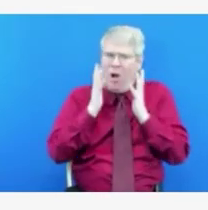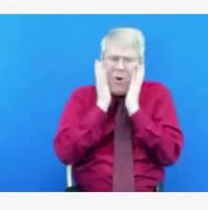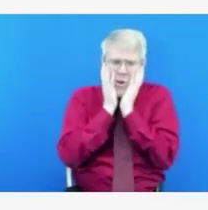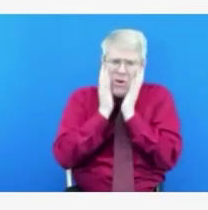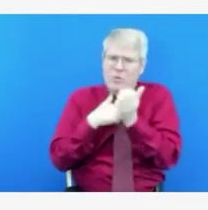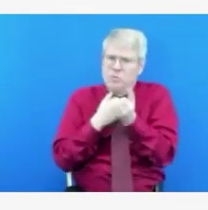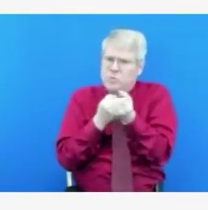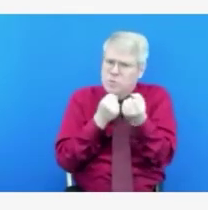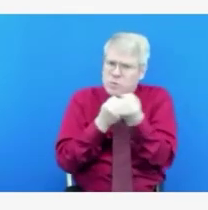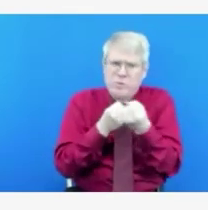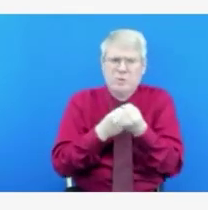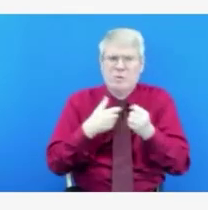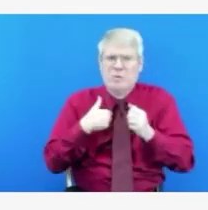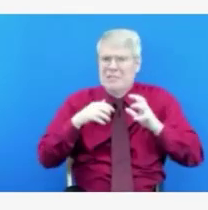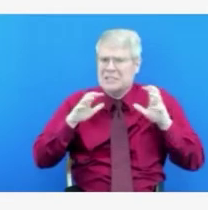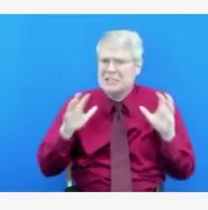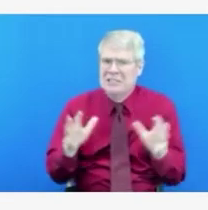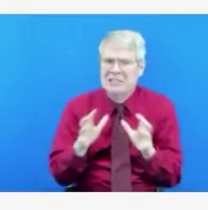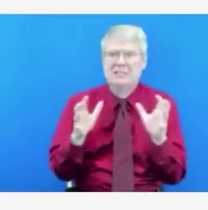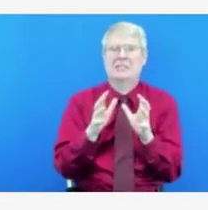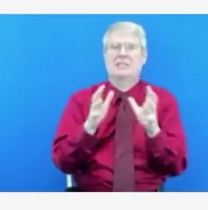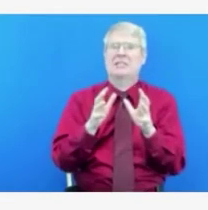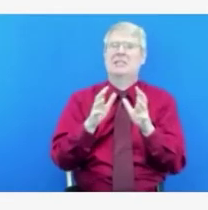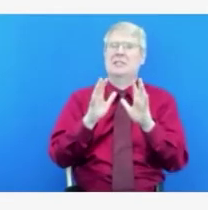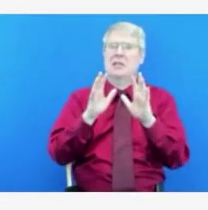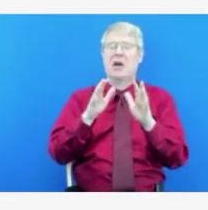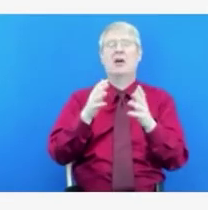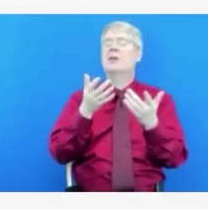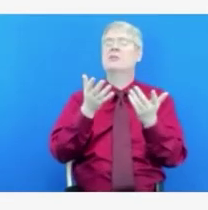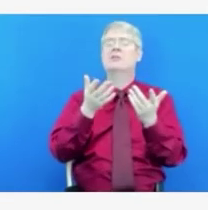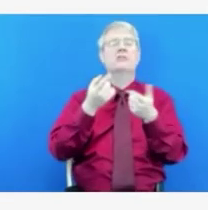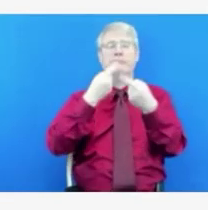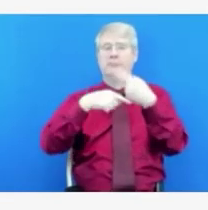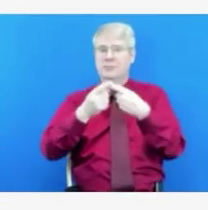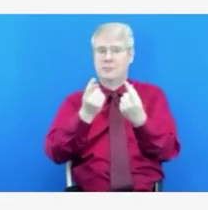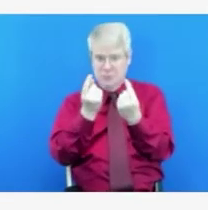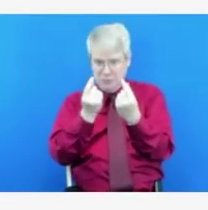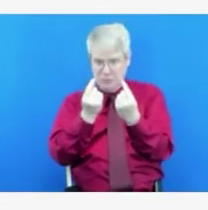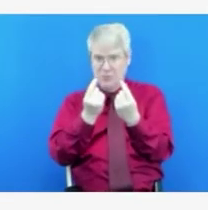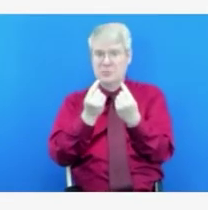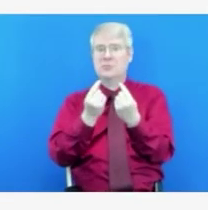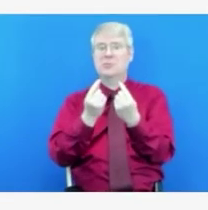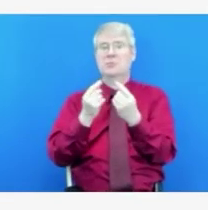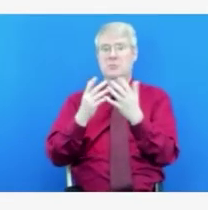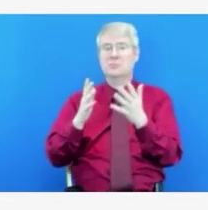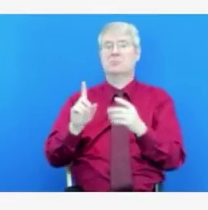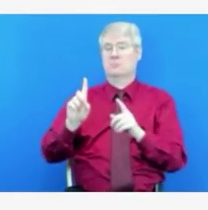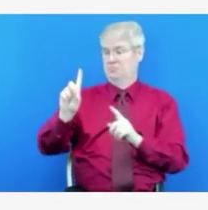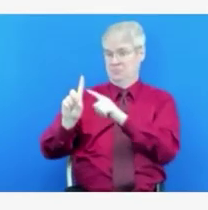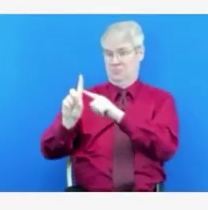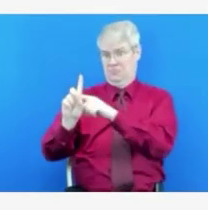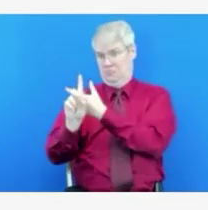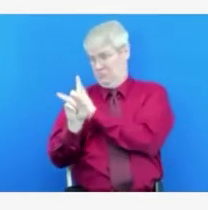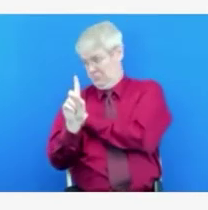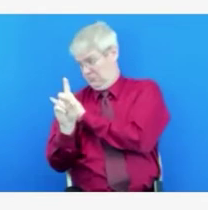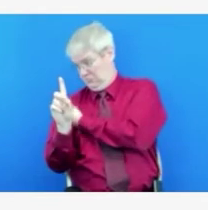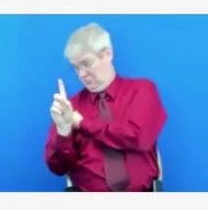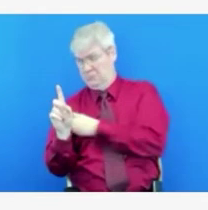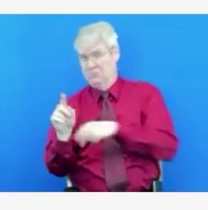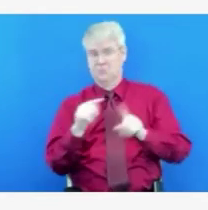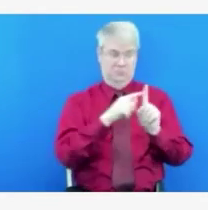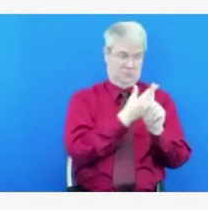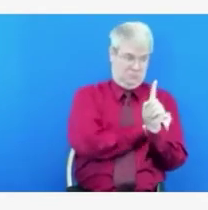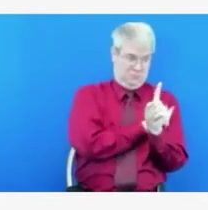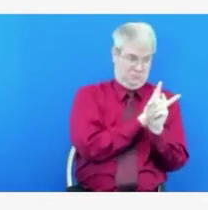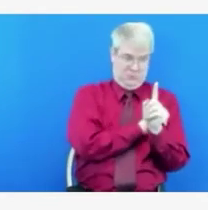They should have the same beliefs that you do in protecting themselves and establish social pods with those friends who you can